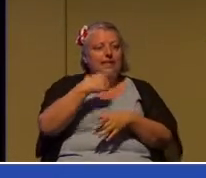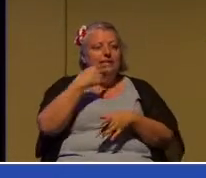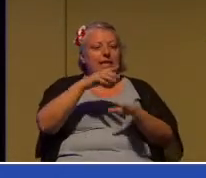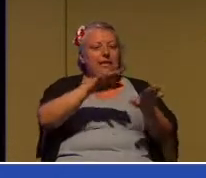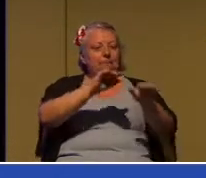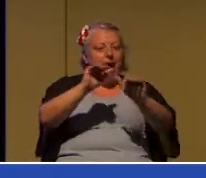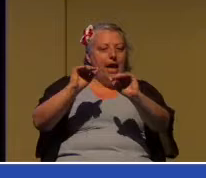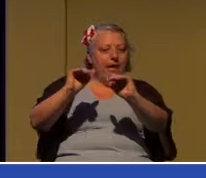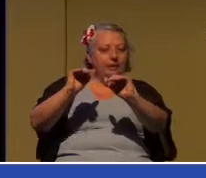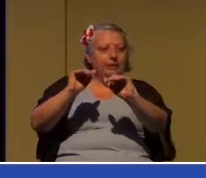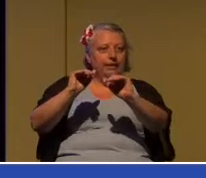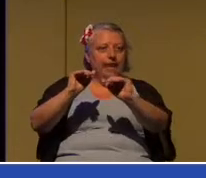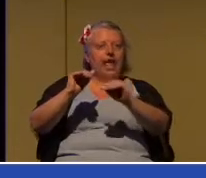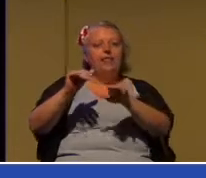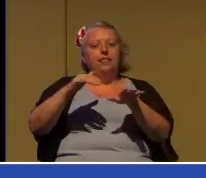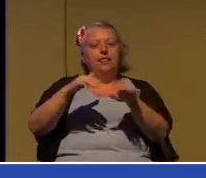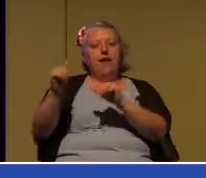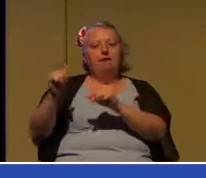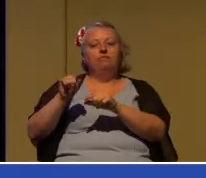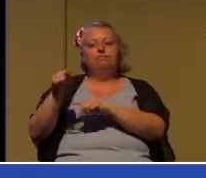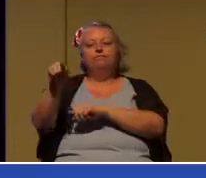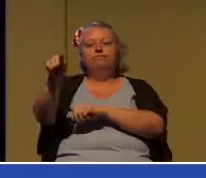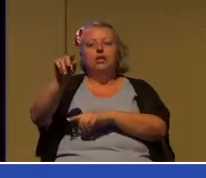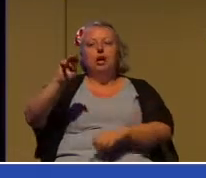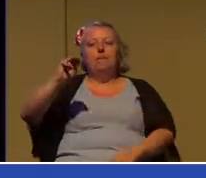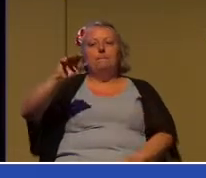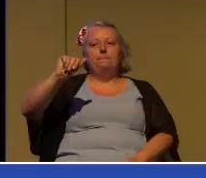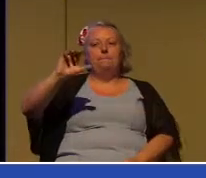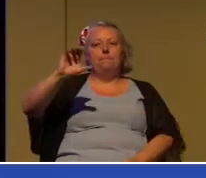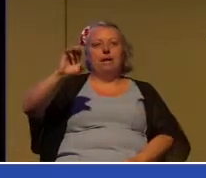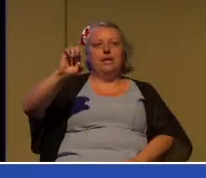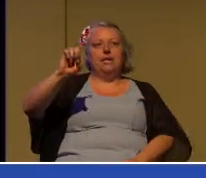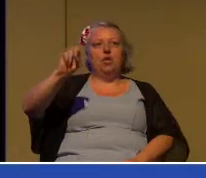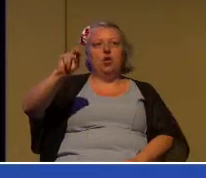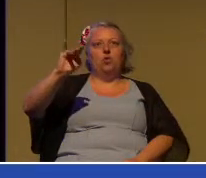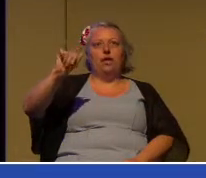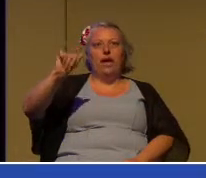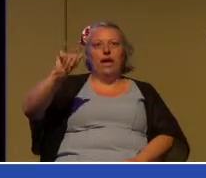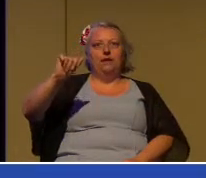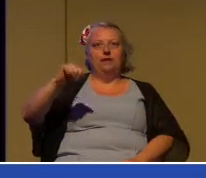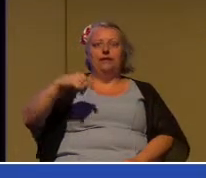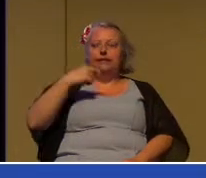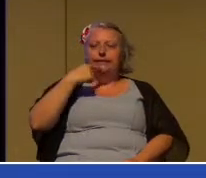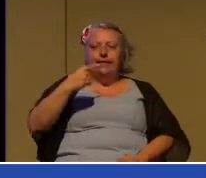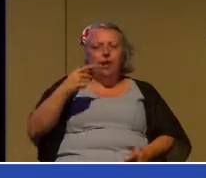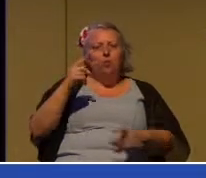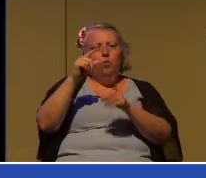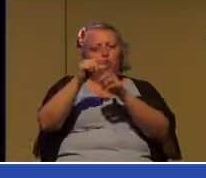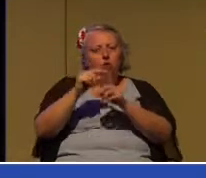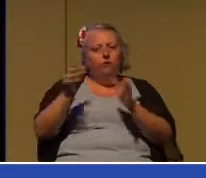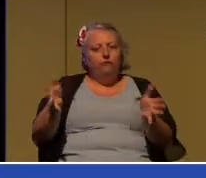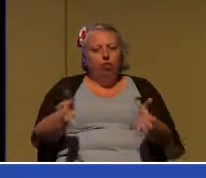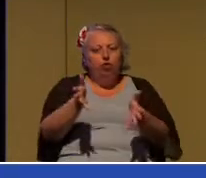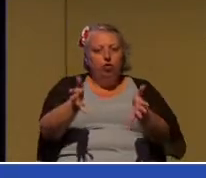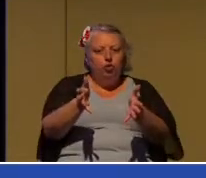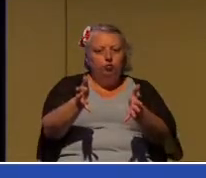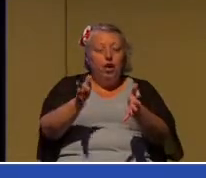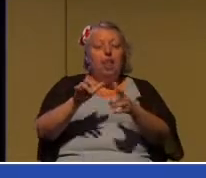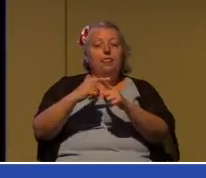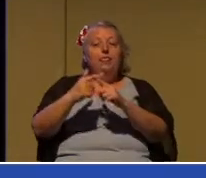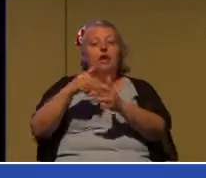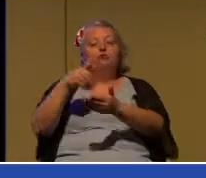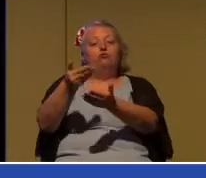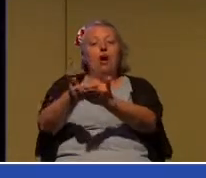He traveled through that area speaking many words of encouragement to the people and finally arrived in Greece